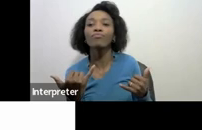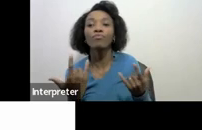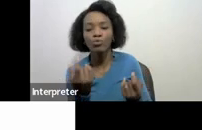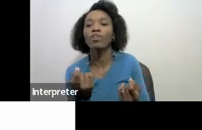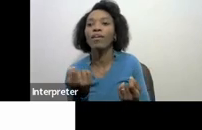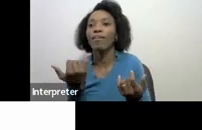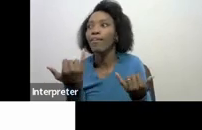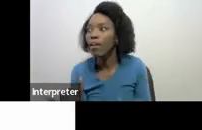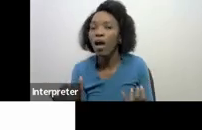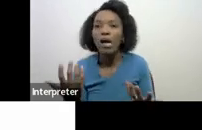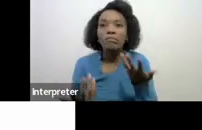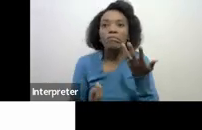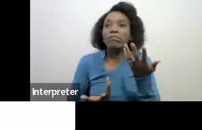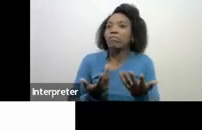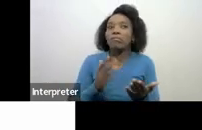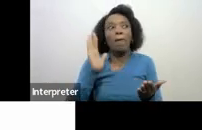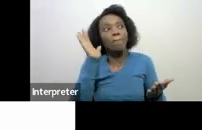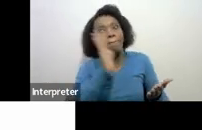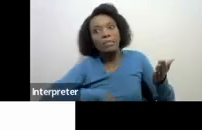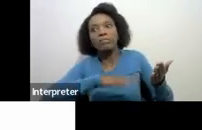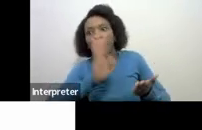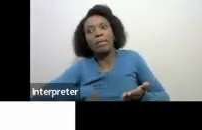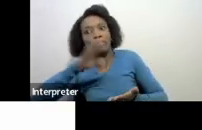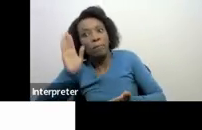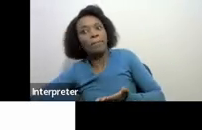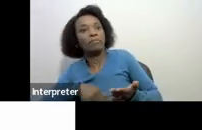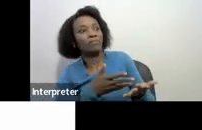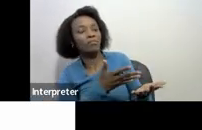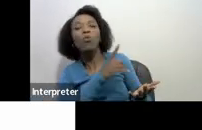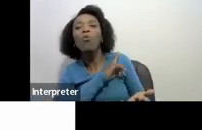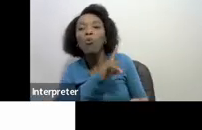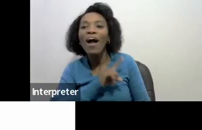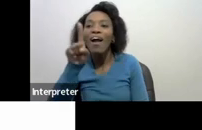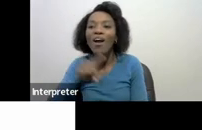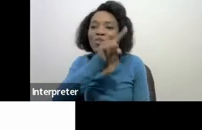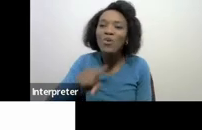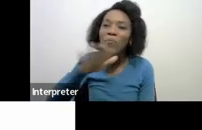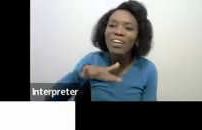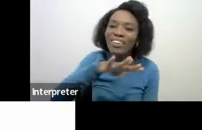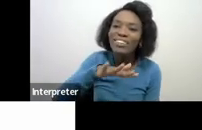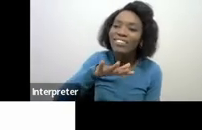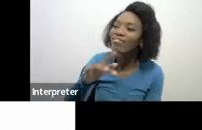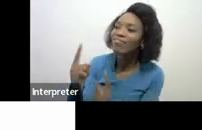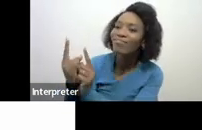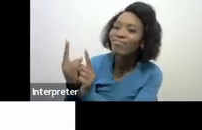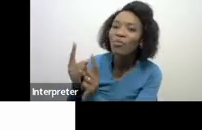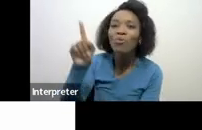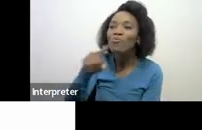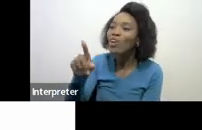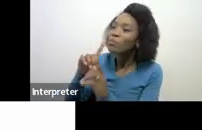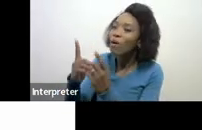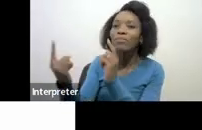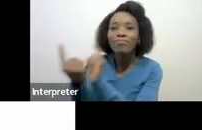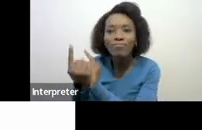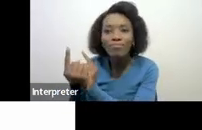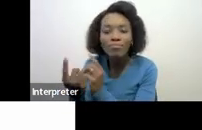are then the auditors will impose all those penalties why because you did not knock at the right dog or the doctor or the